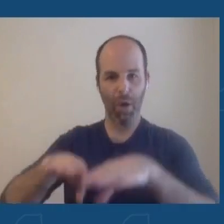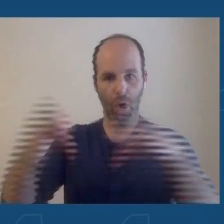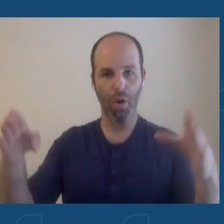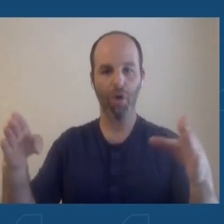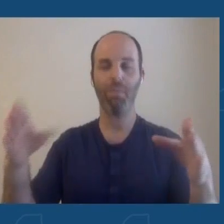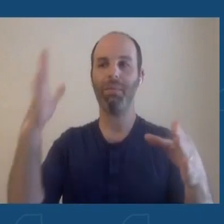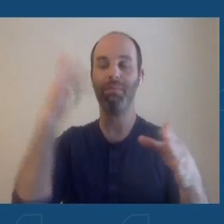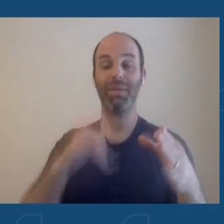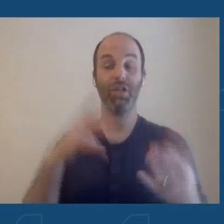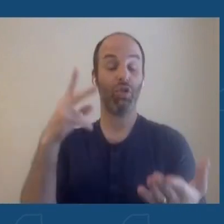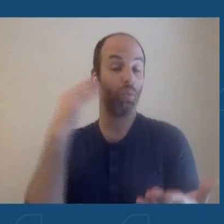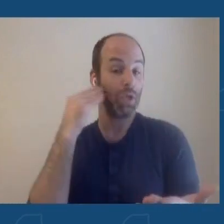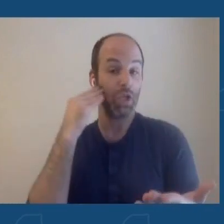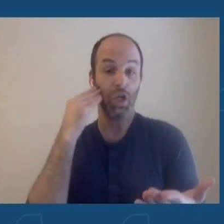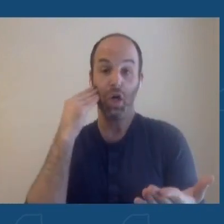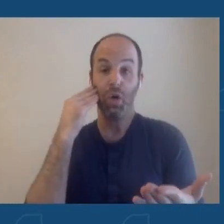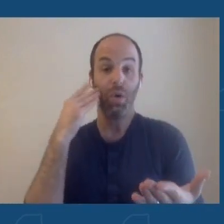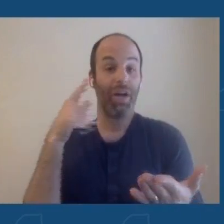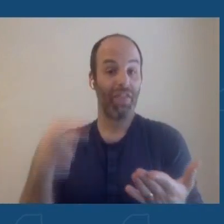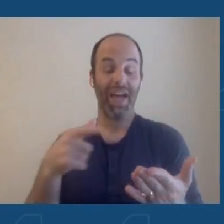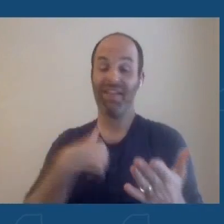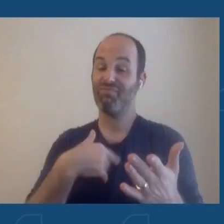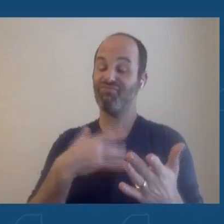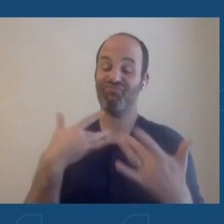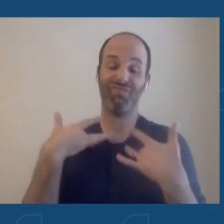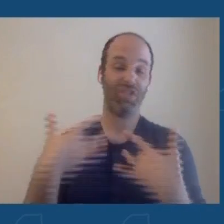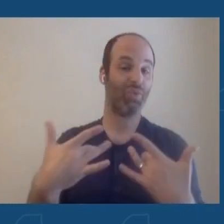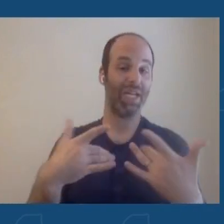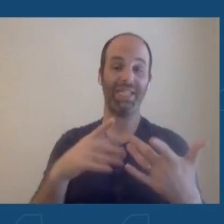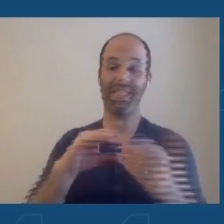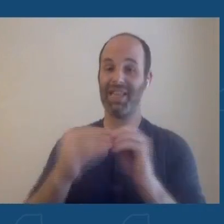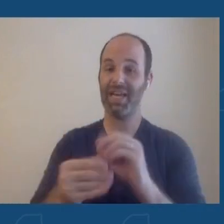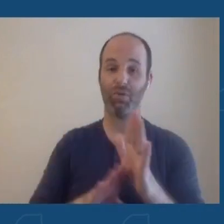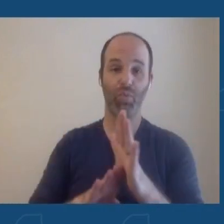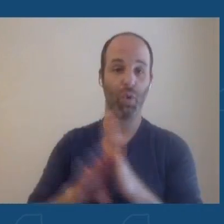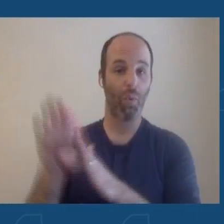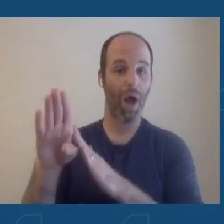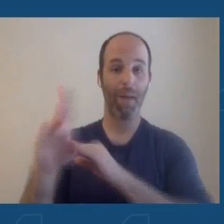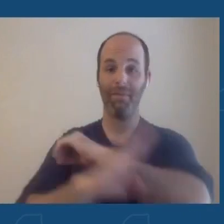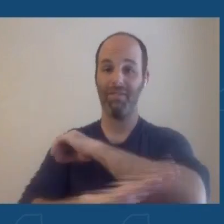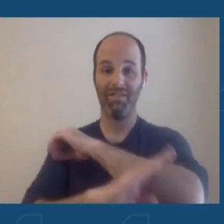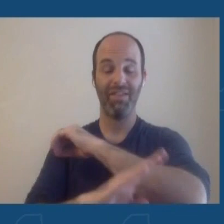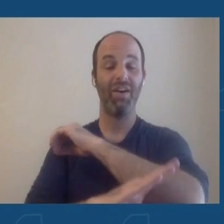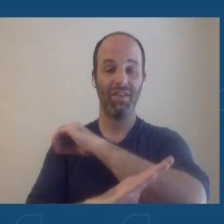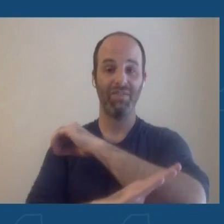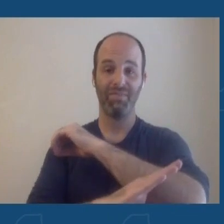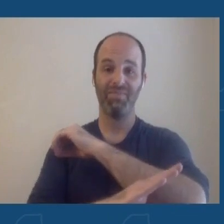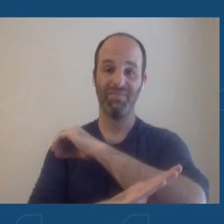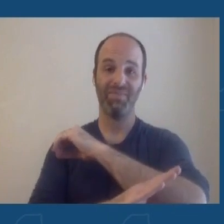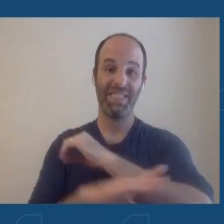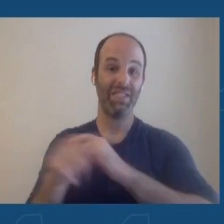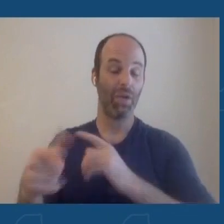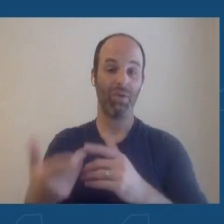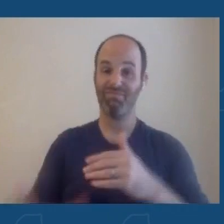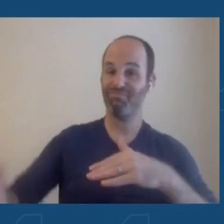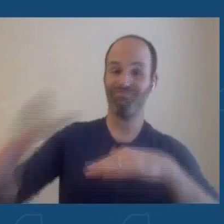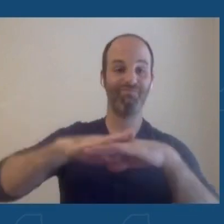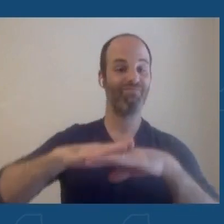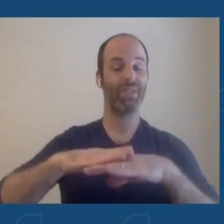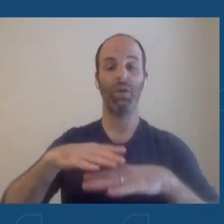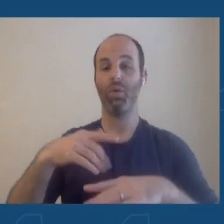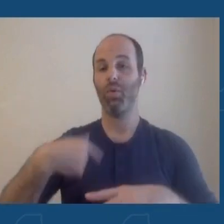slide you saw earlier that the trend is that the numbers will go up. So that's what this has been all about. And it's just, on top of that, we're investing